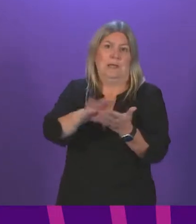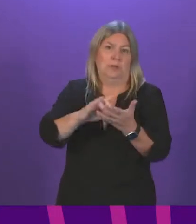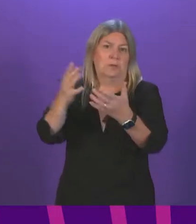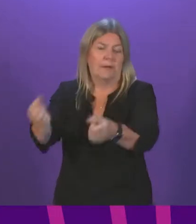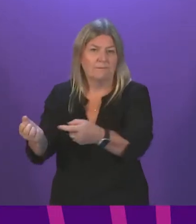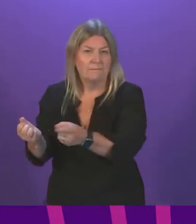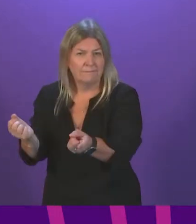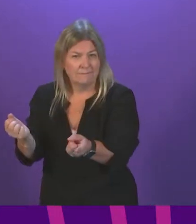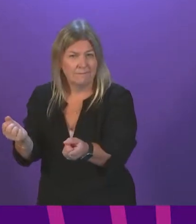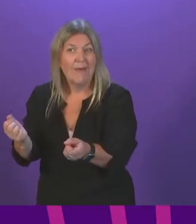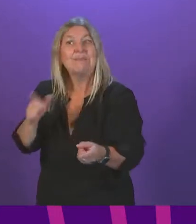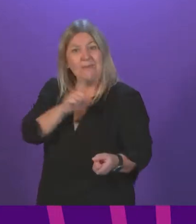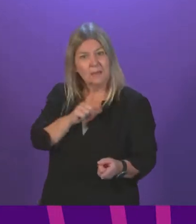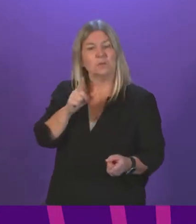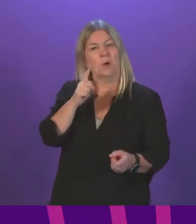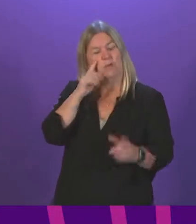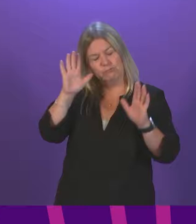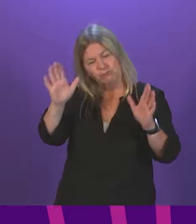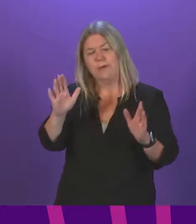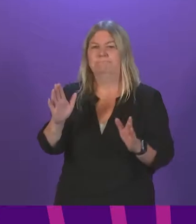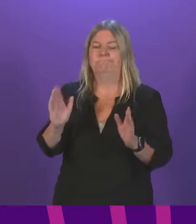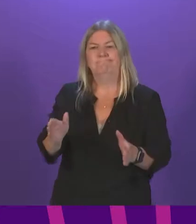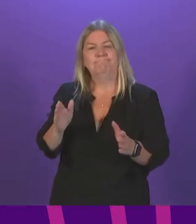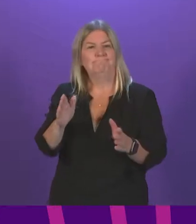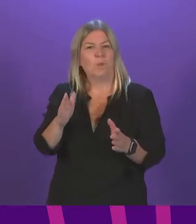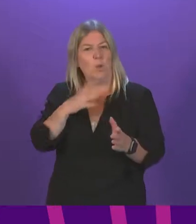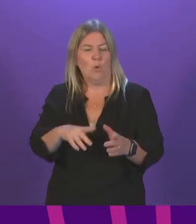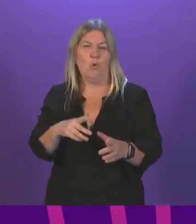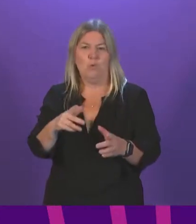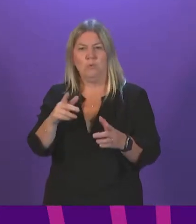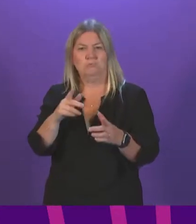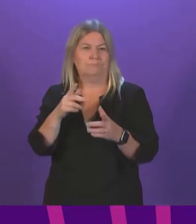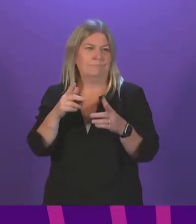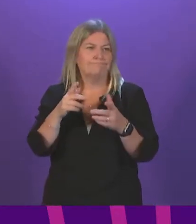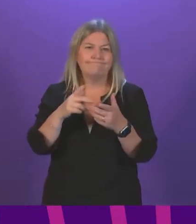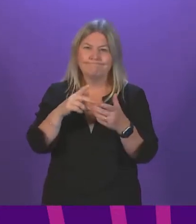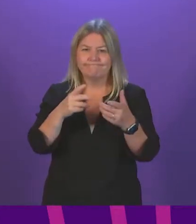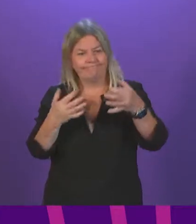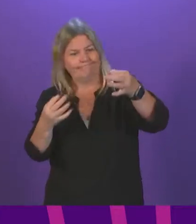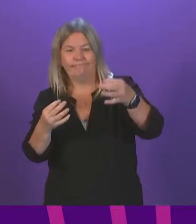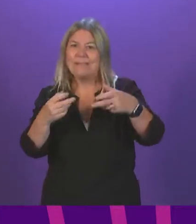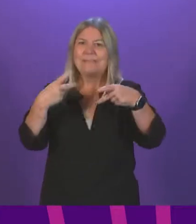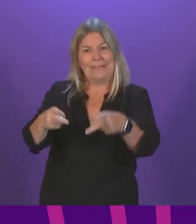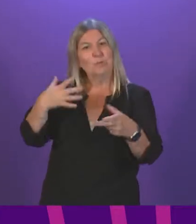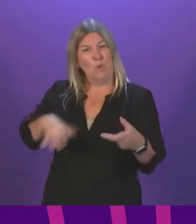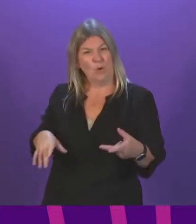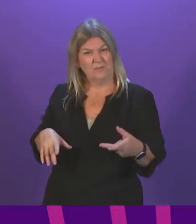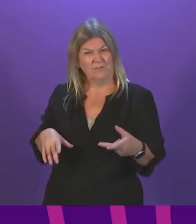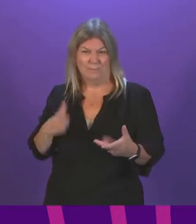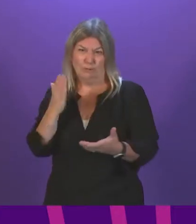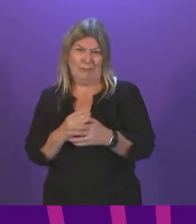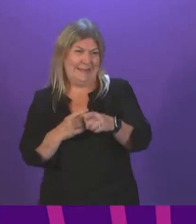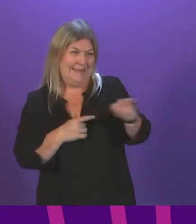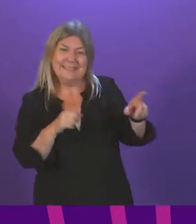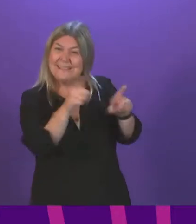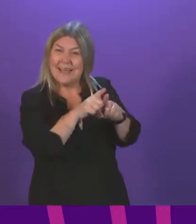bringing forward a mandatory vaccine-only COVID certification scheme, which is exactly the same position that the